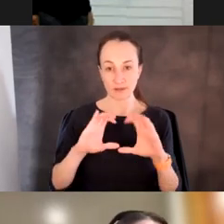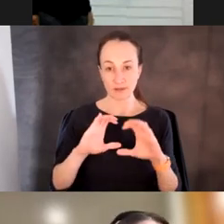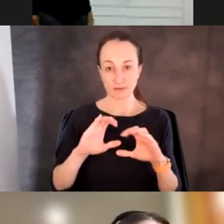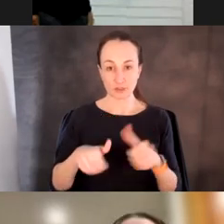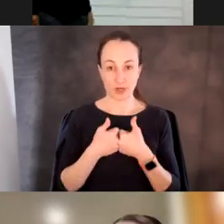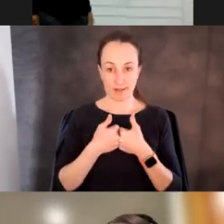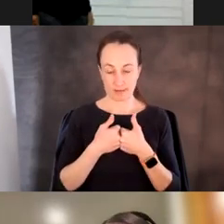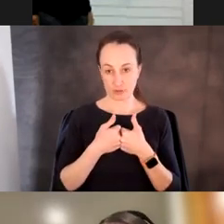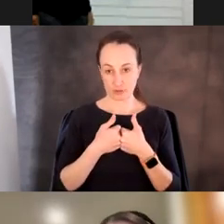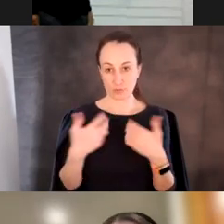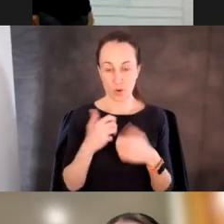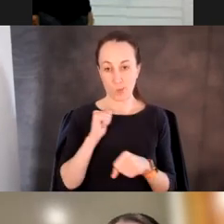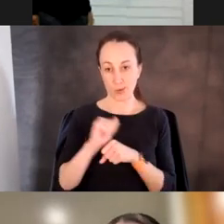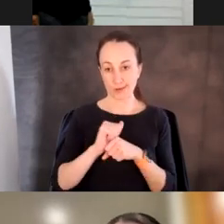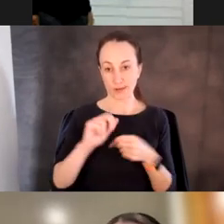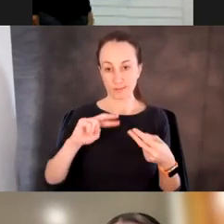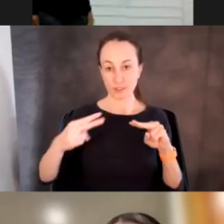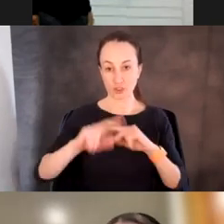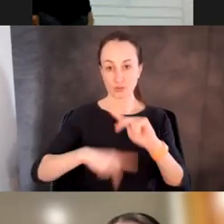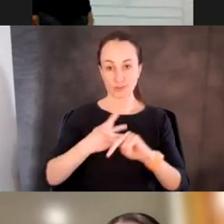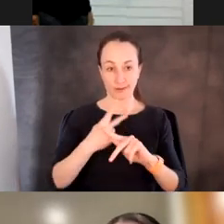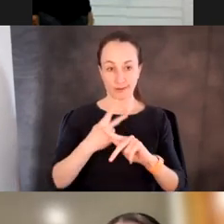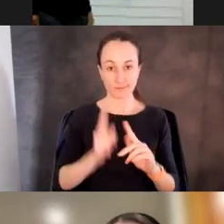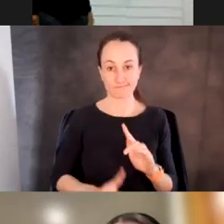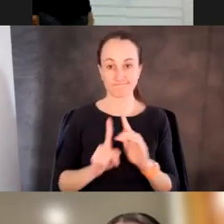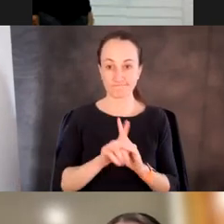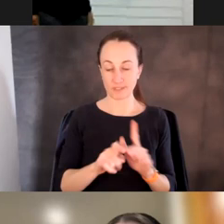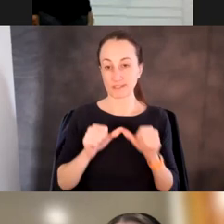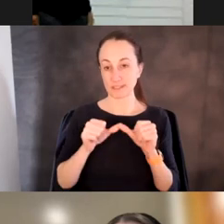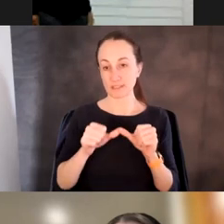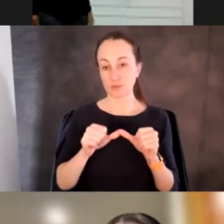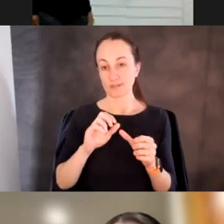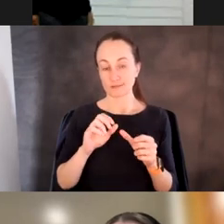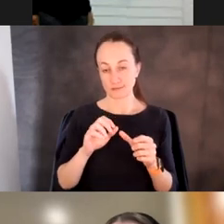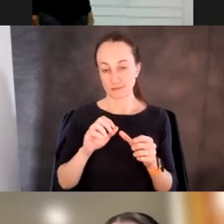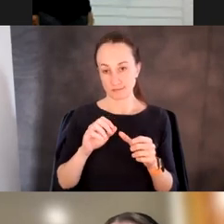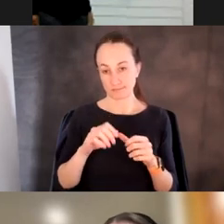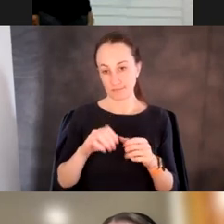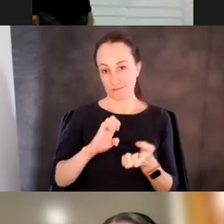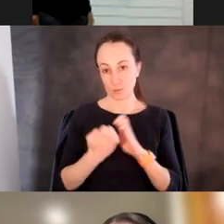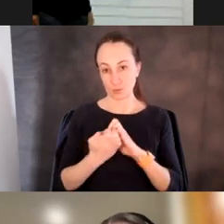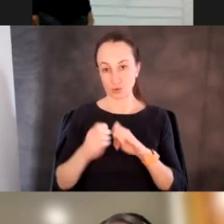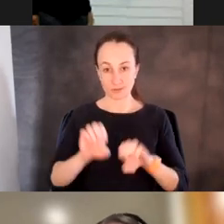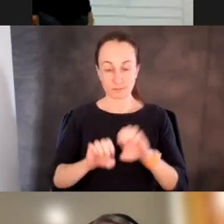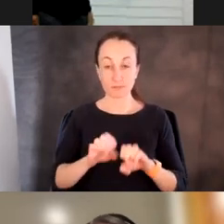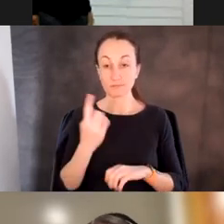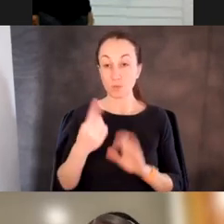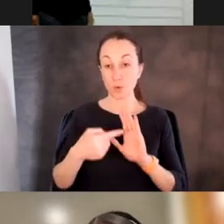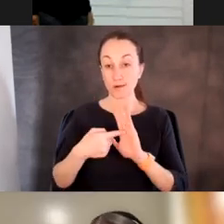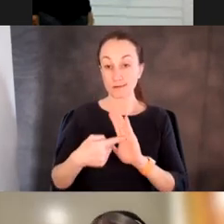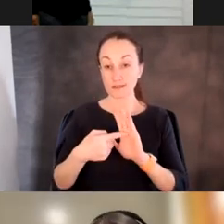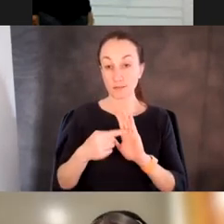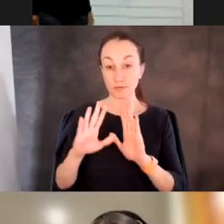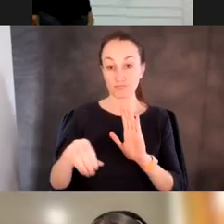the genotypes that have arisen in one of these continuous evolution experiments. So the example I gave earlier